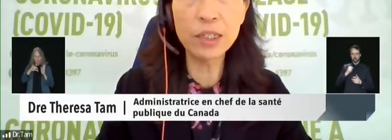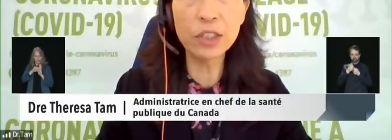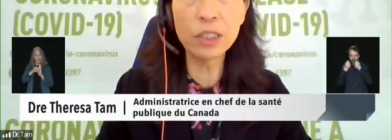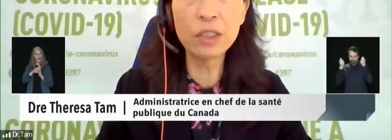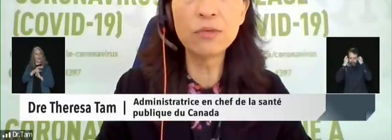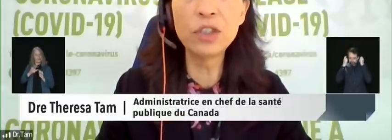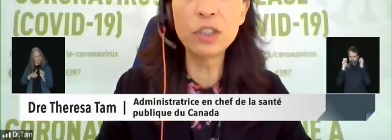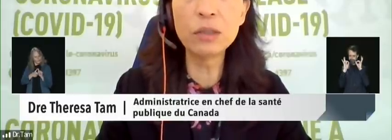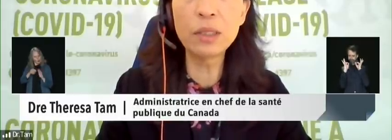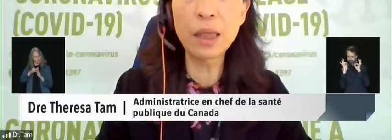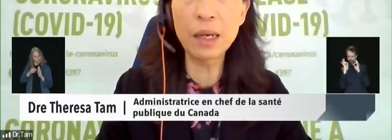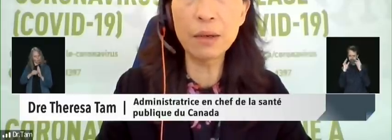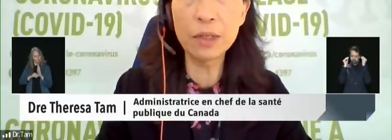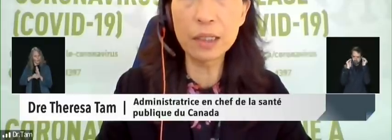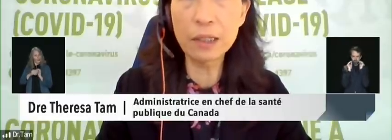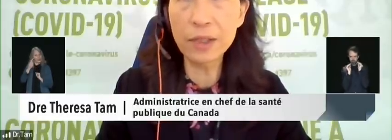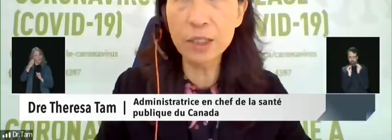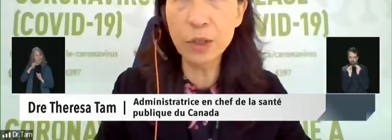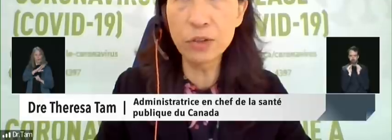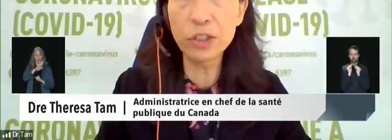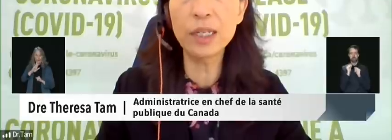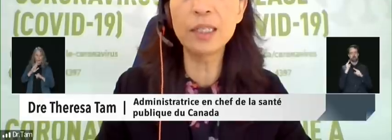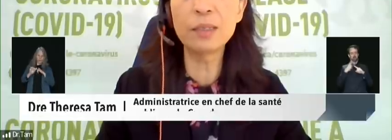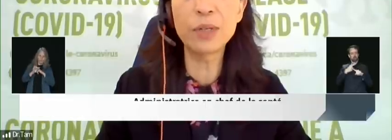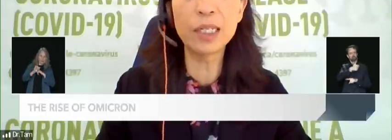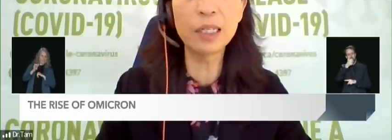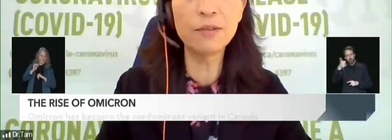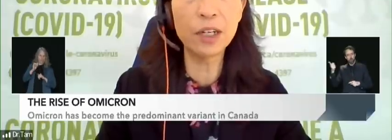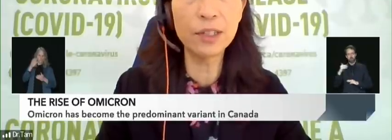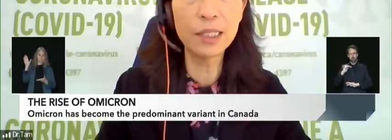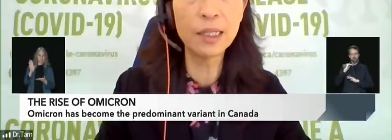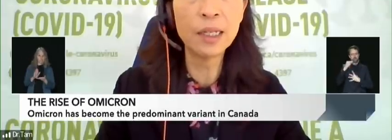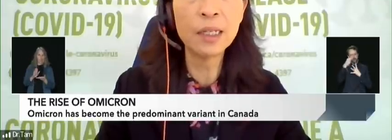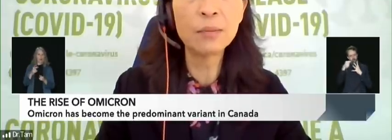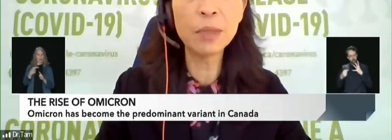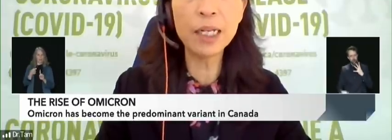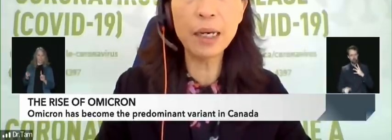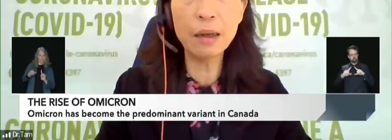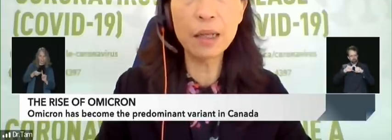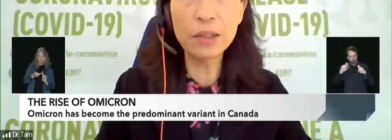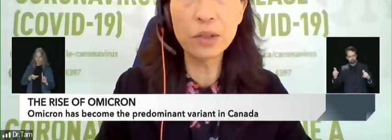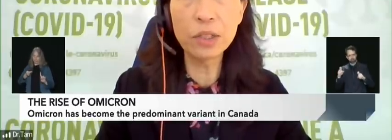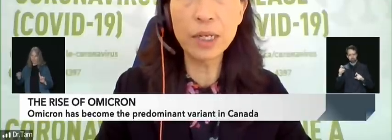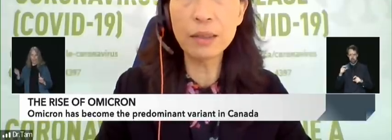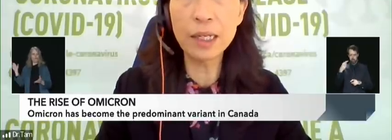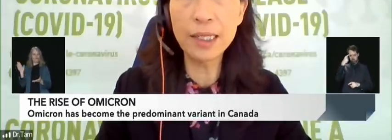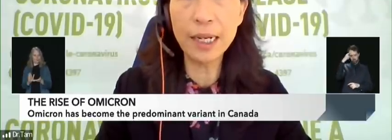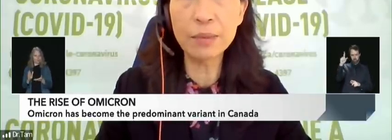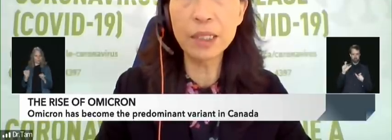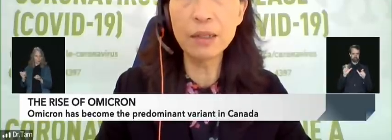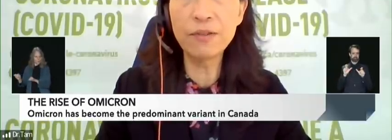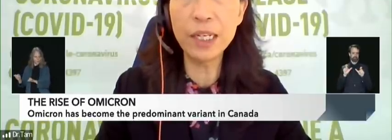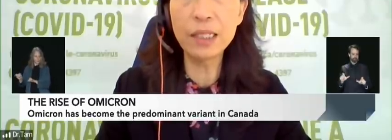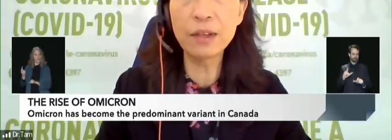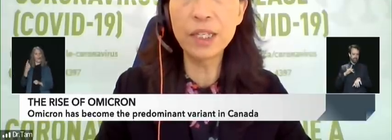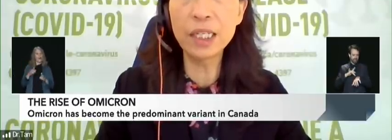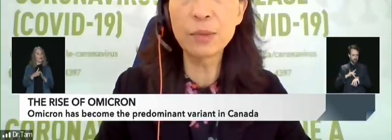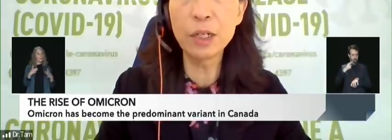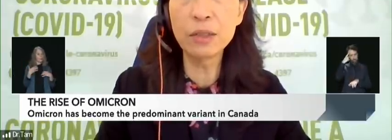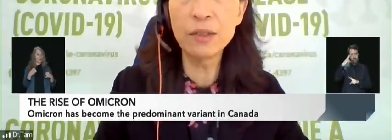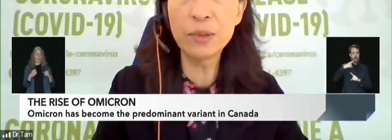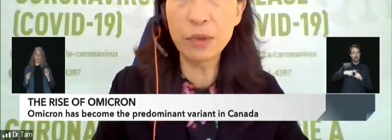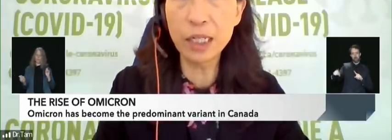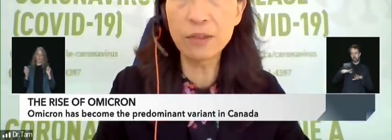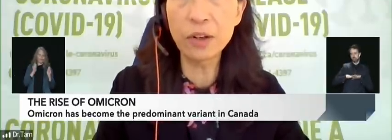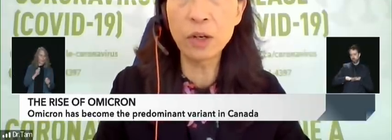layers of protection to reduce their risk of exposure and spreading the virus. Public health has also had to adapt in the face of